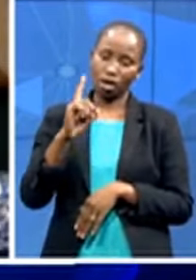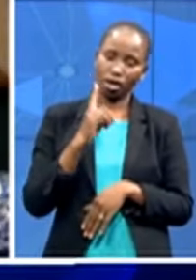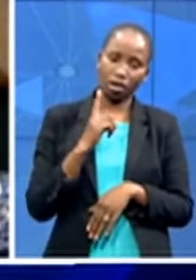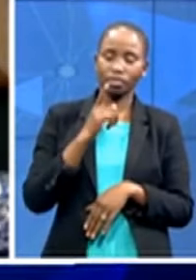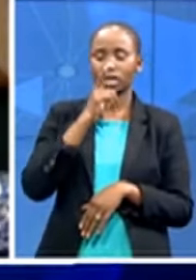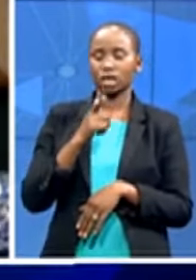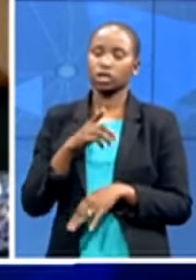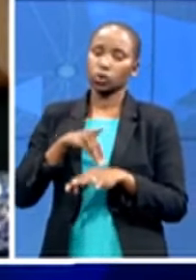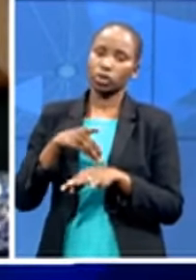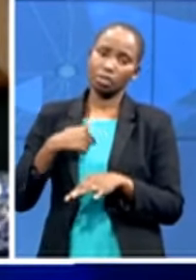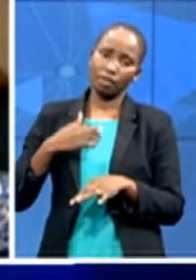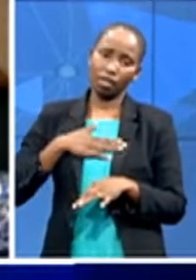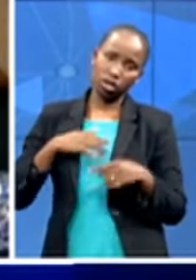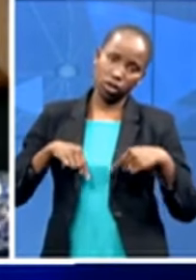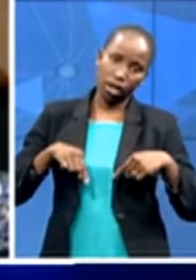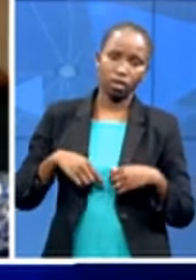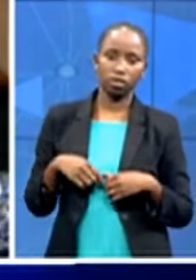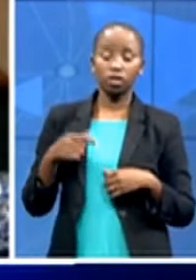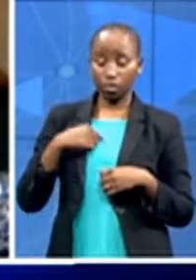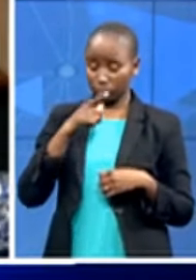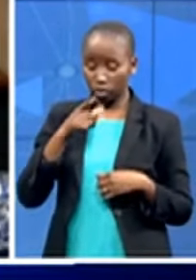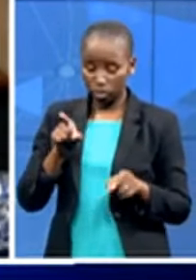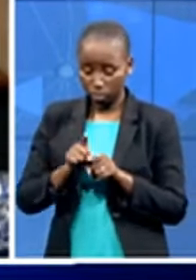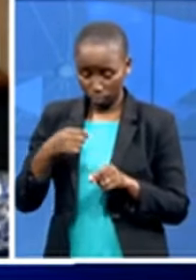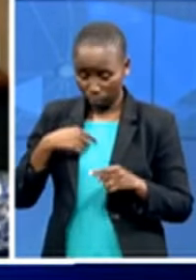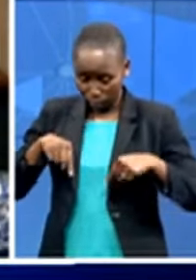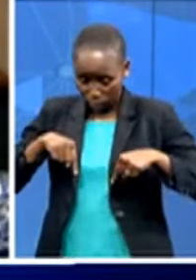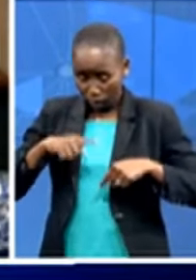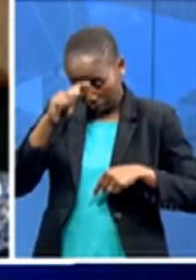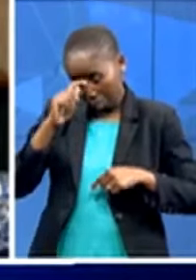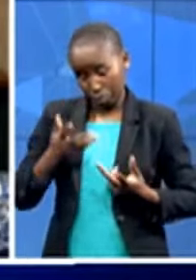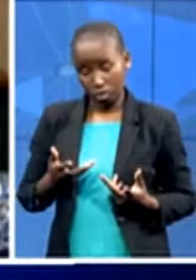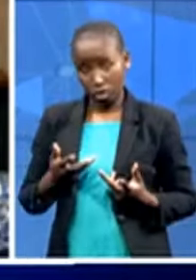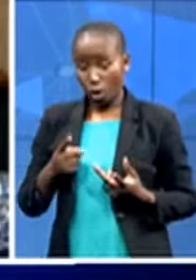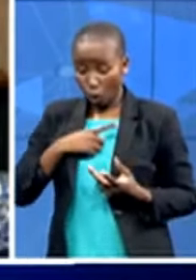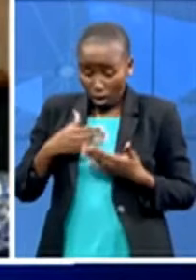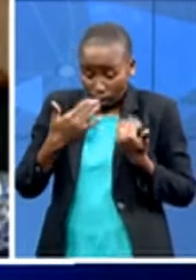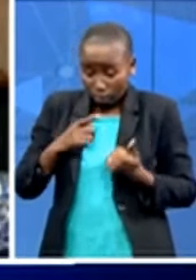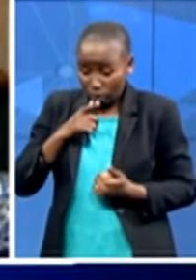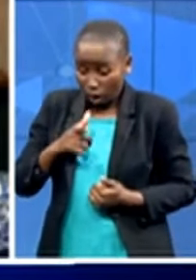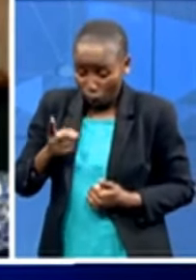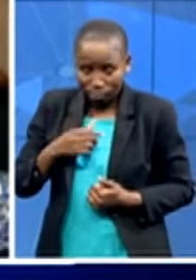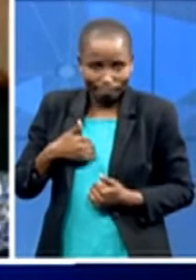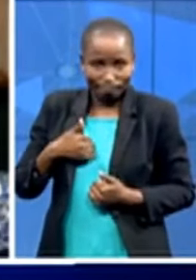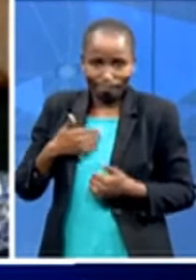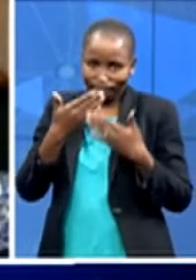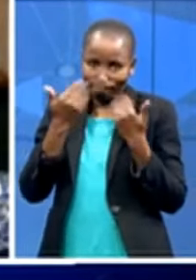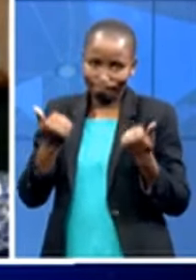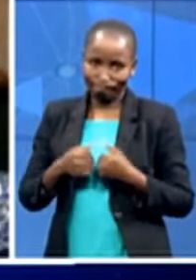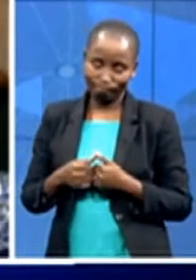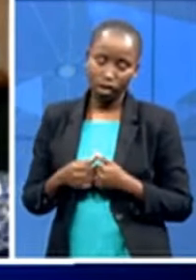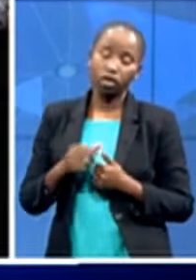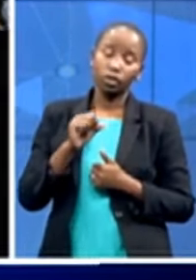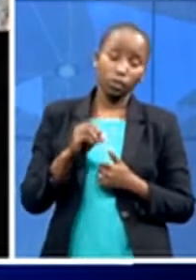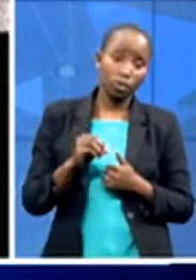boy um and you know you don't know what to say to these kids yeah so it's such a reality dr let's bring you in